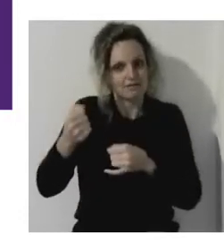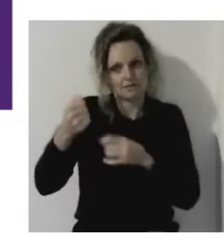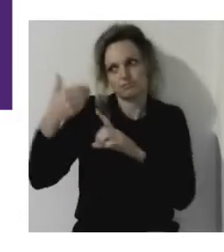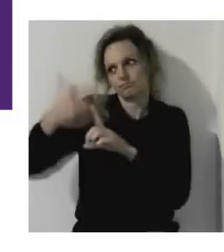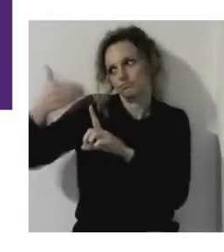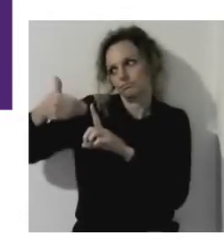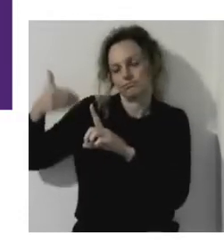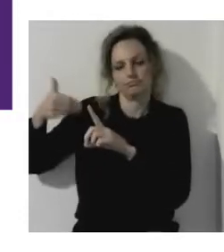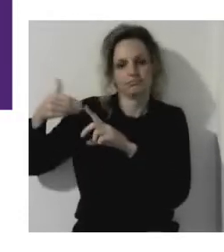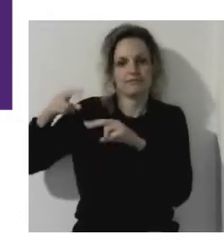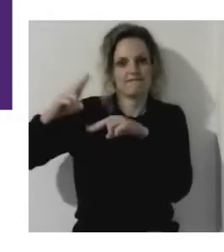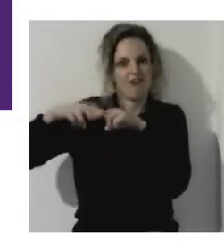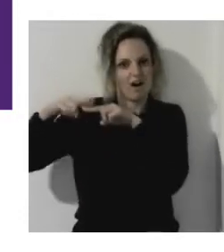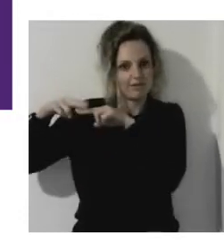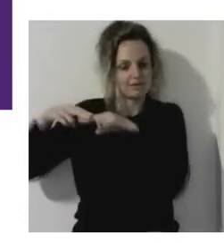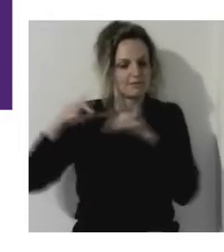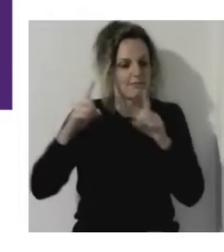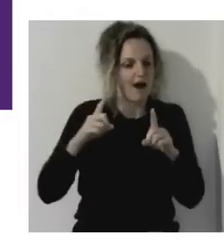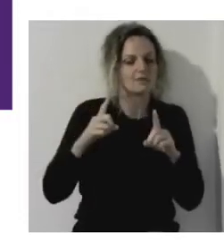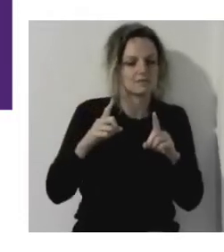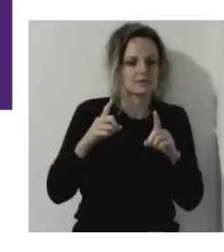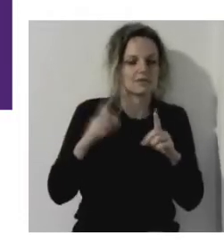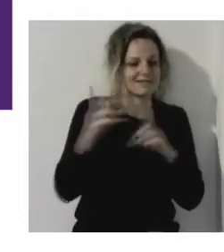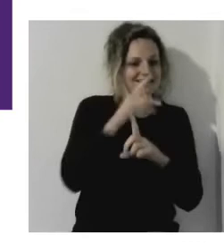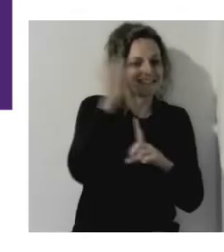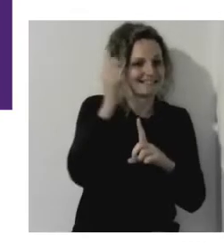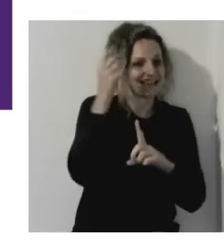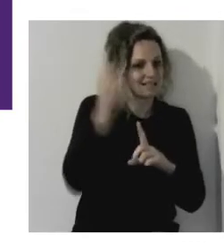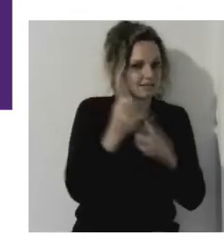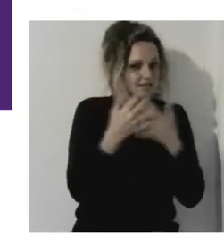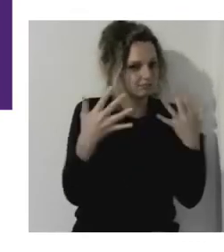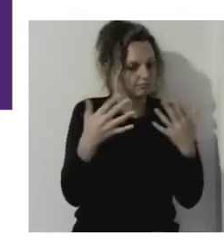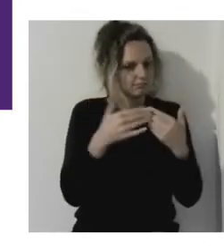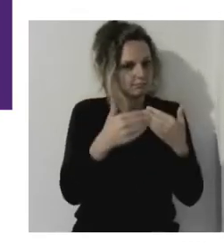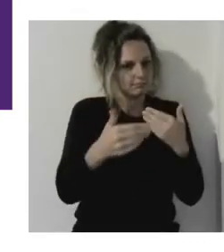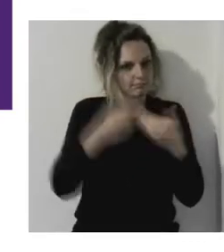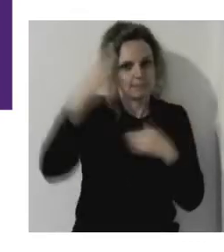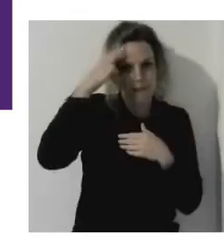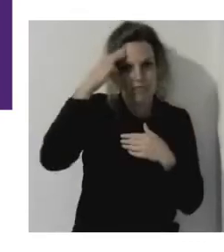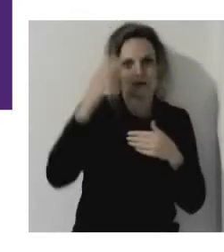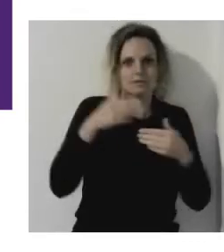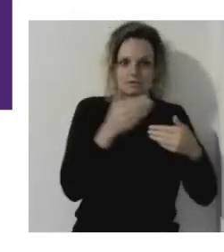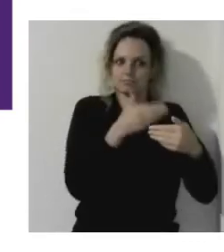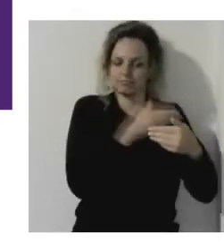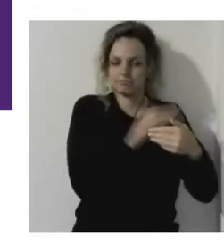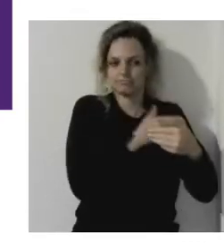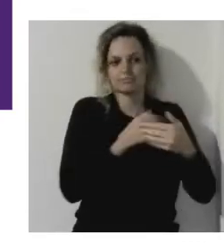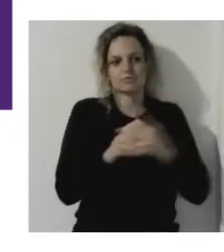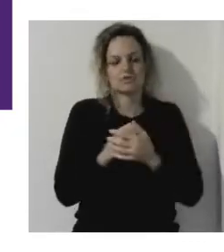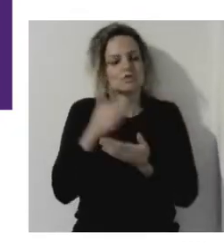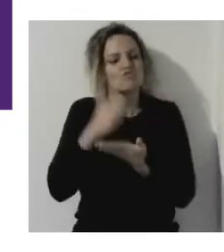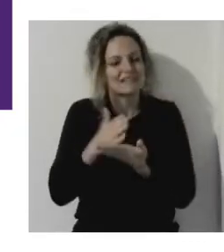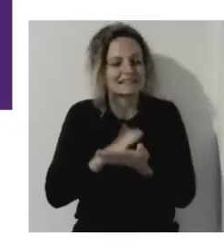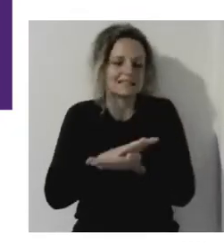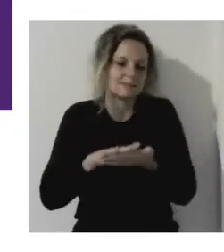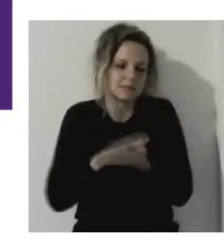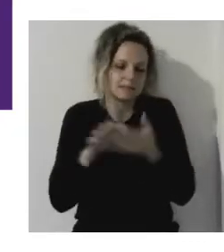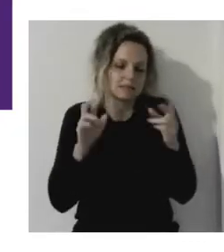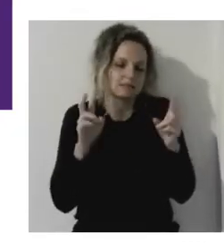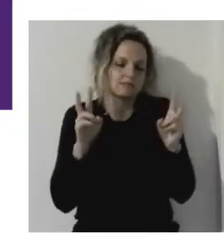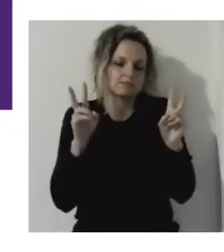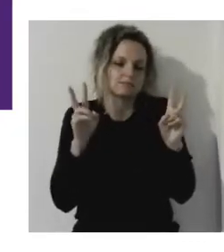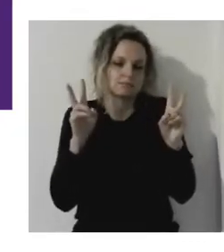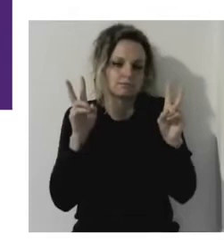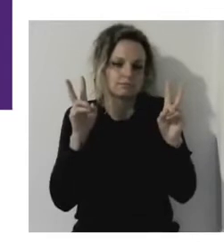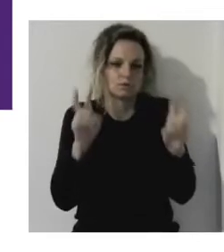And the more success Kahoot has had, the more it has been put into the old ways of talking about success, you know, that the amount of people using